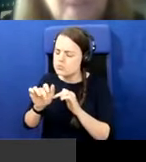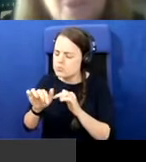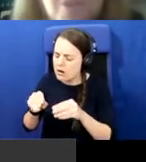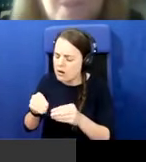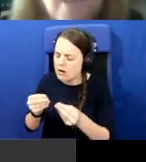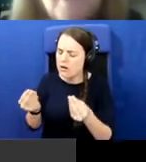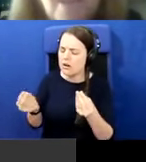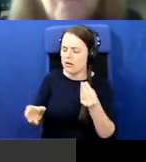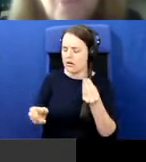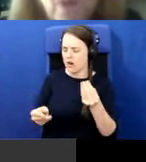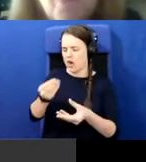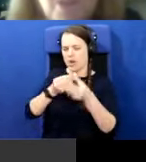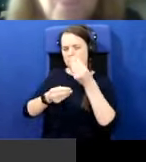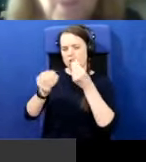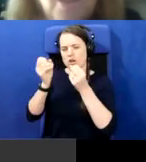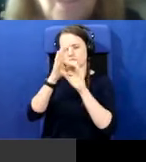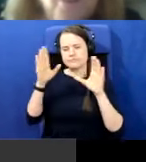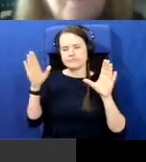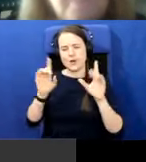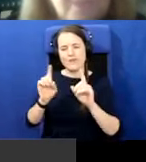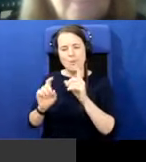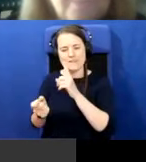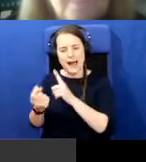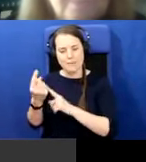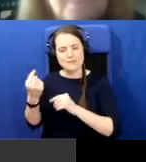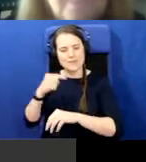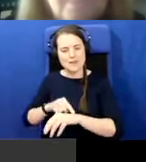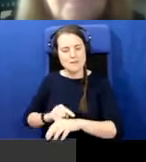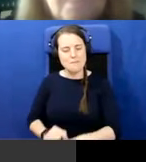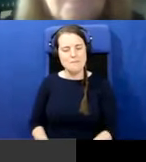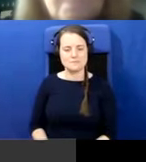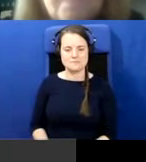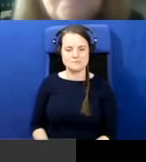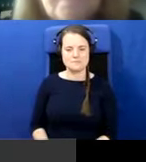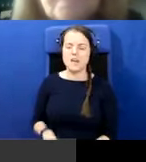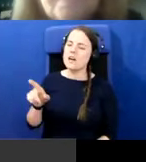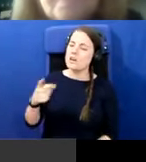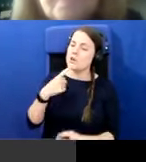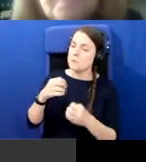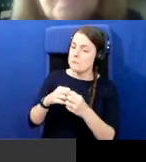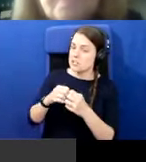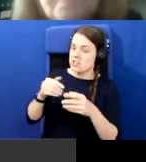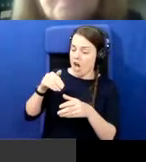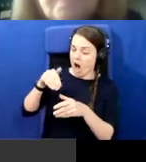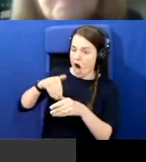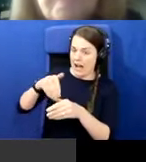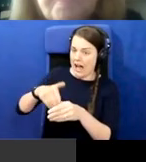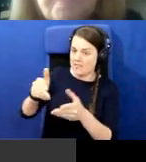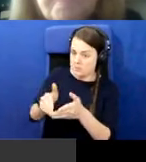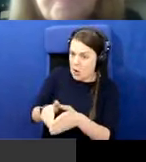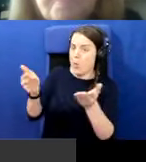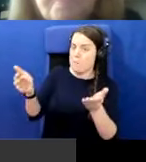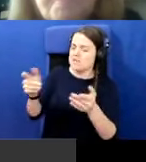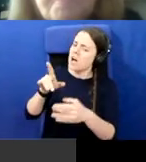a better understanding of quite what went on there. And you mentioned the archives there and the opening of that. And are you finding that in the South,